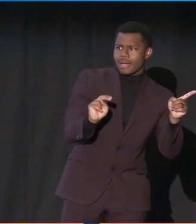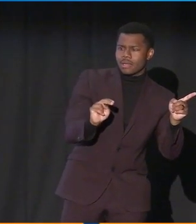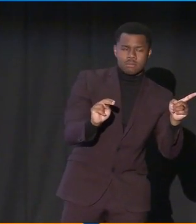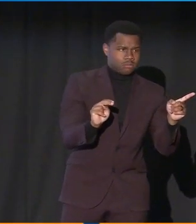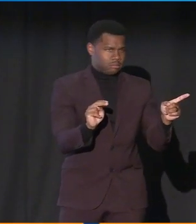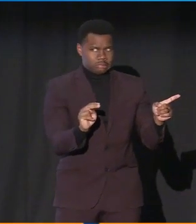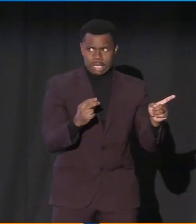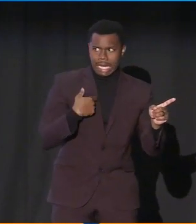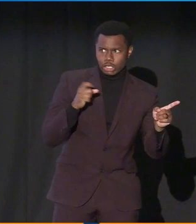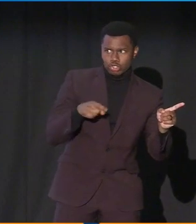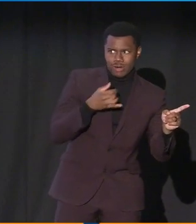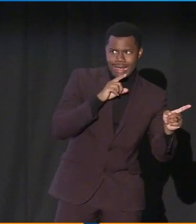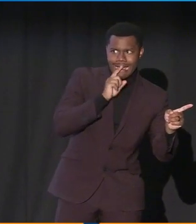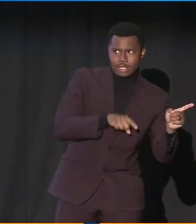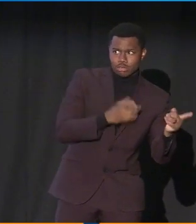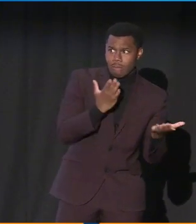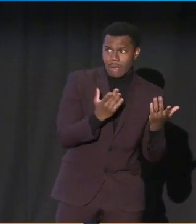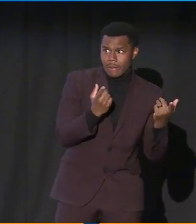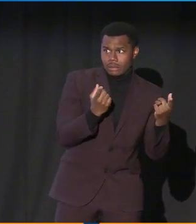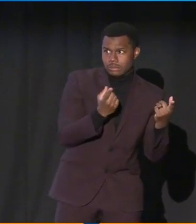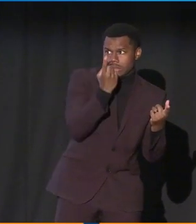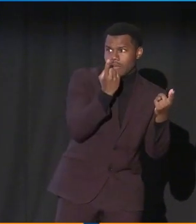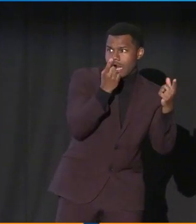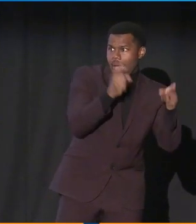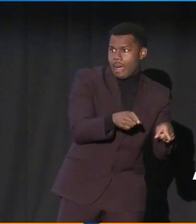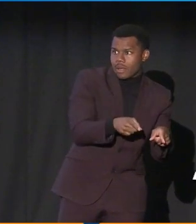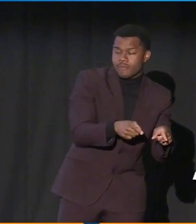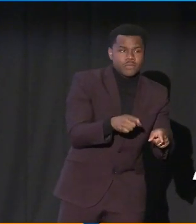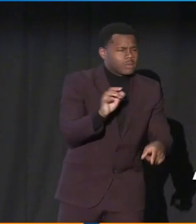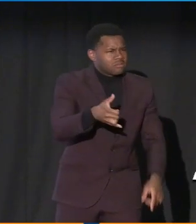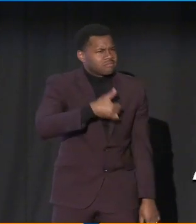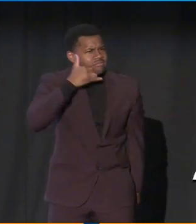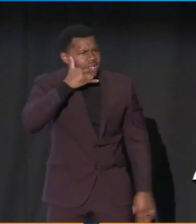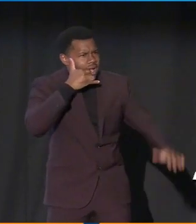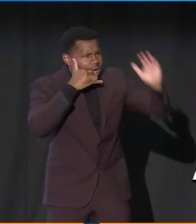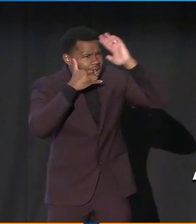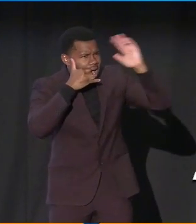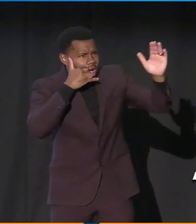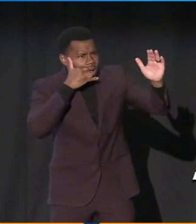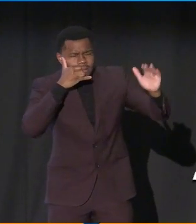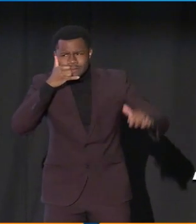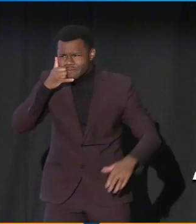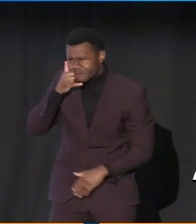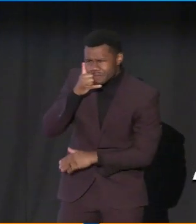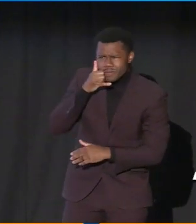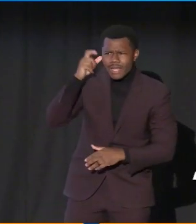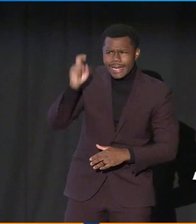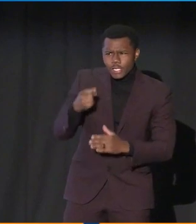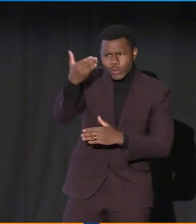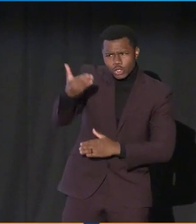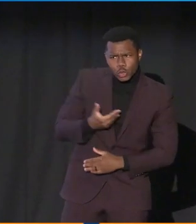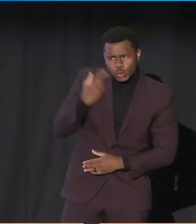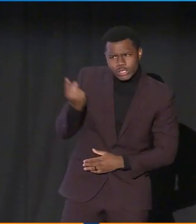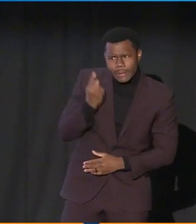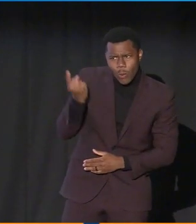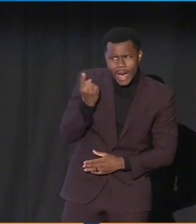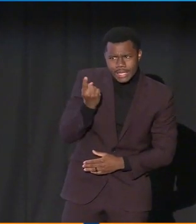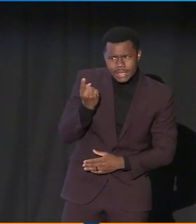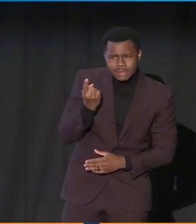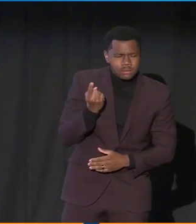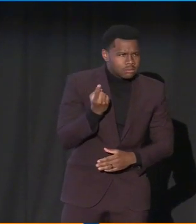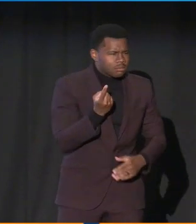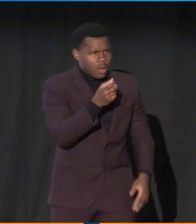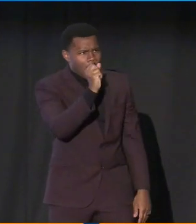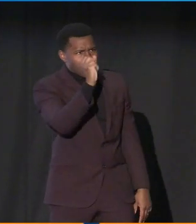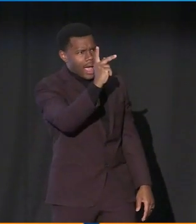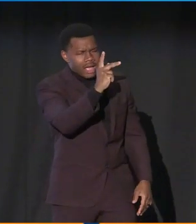I was like, I better answer. You know, maybe something happens. So I answer. I go, hello. She's like, I got someone I need to introduce you to. I